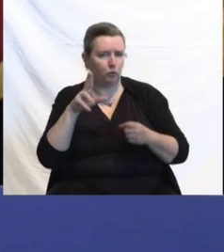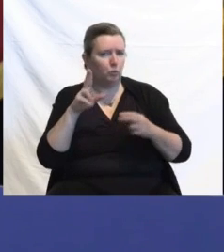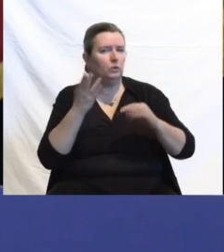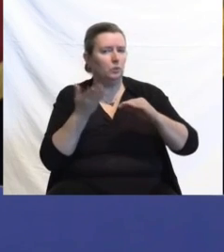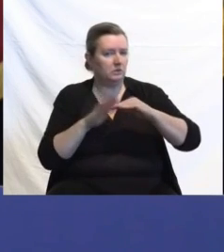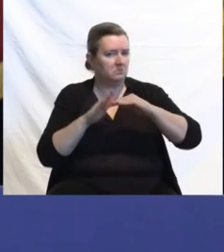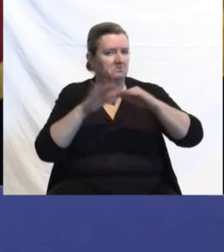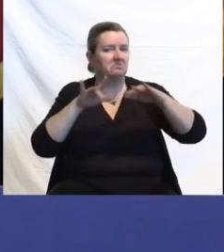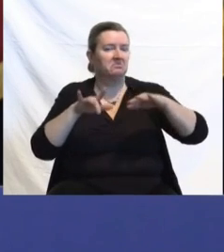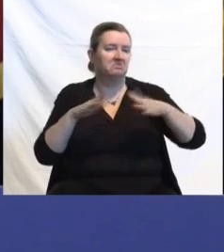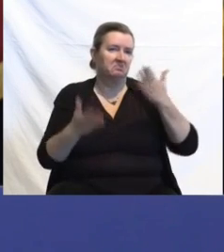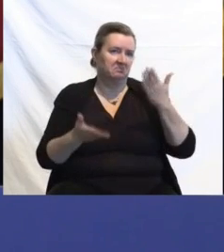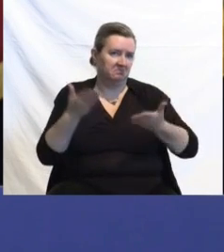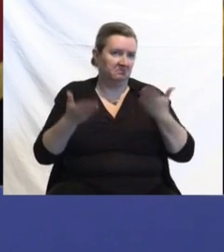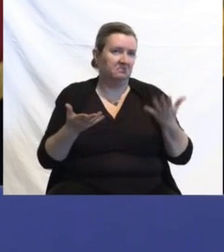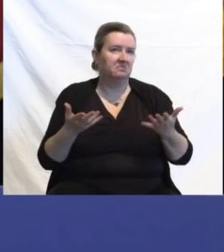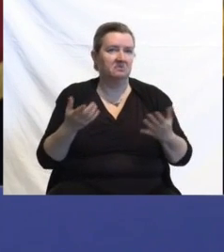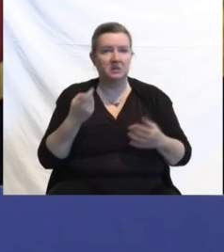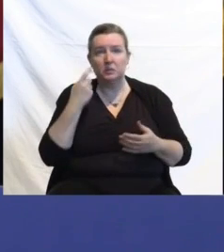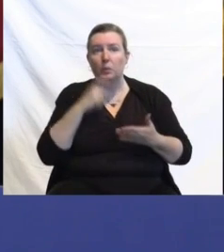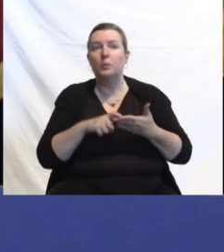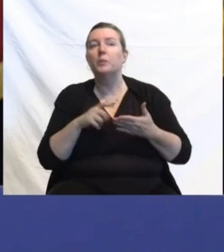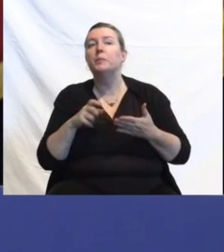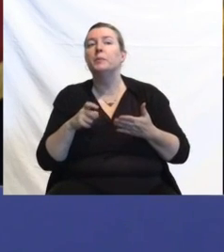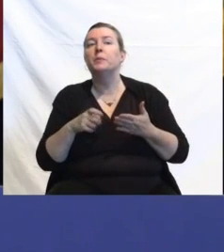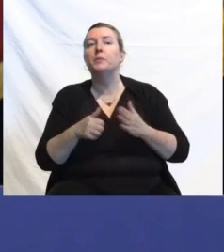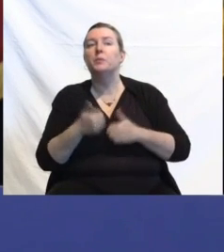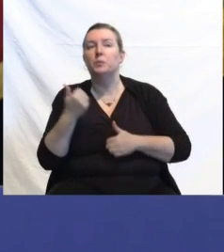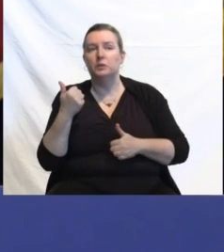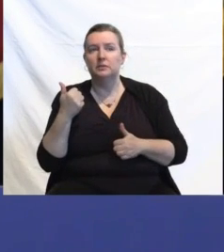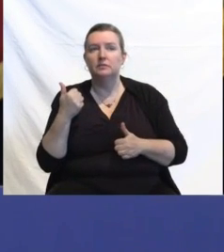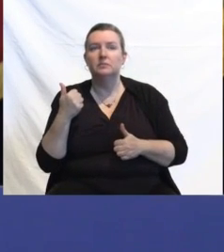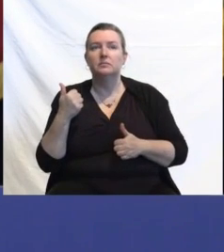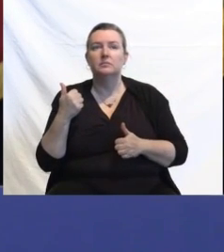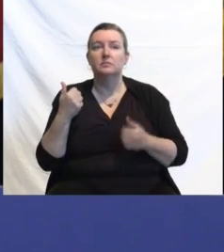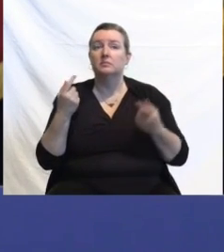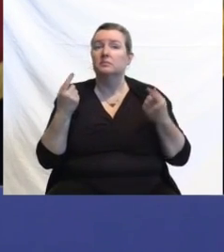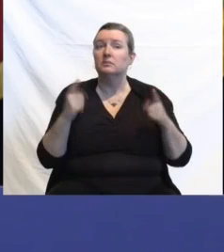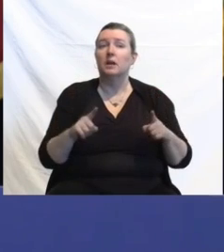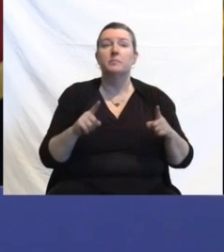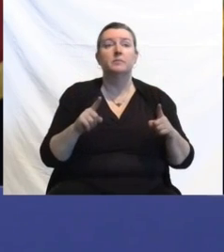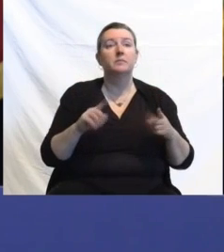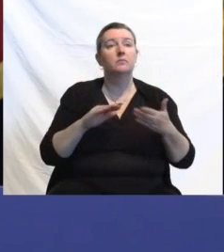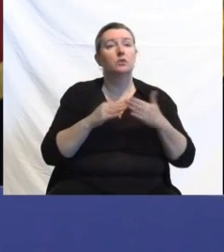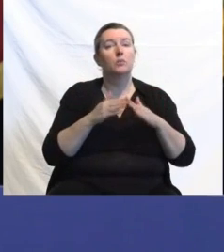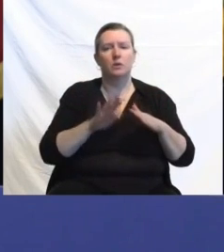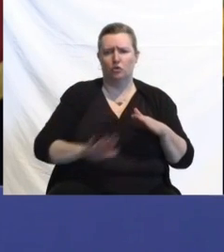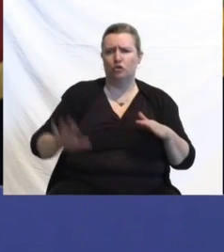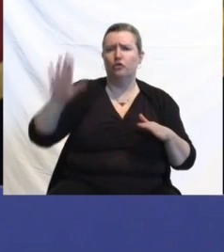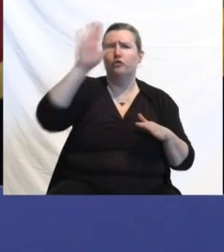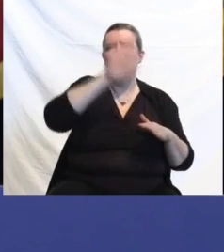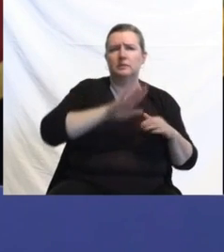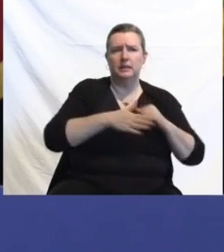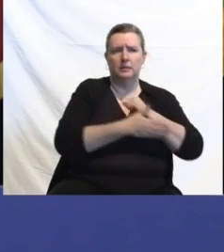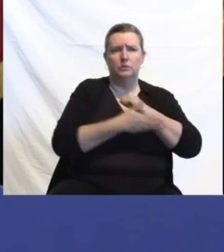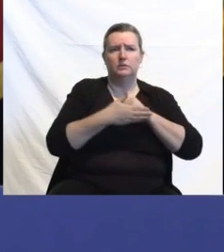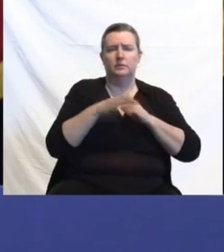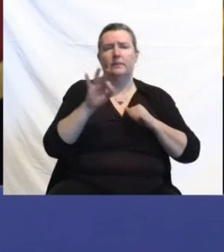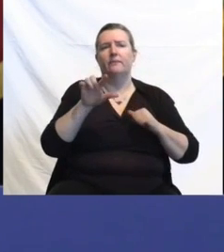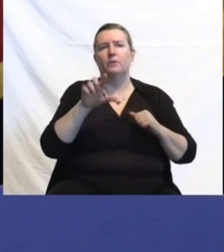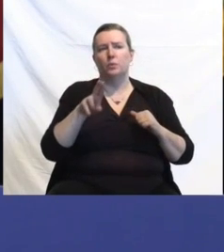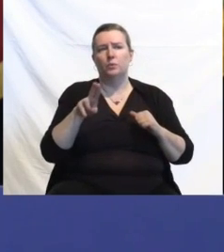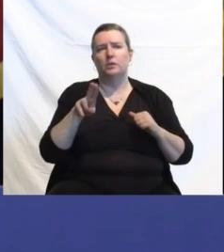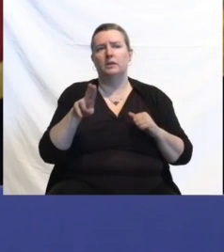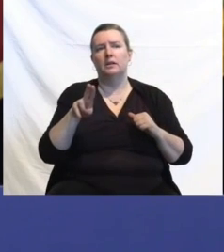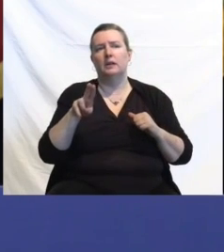we're starting to see predominantly circulate in the community and nationwide is influenza A, H3N2,